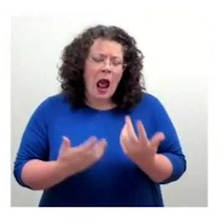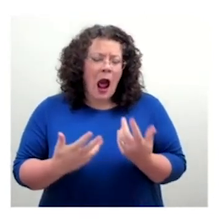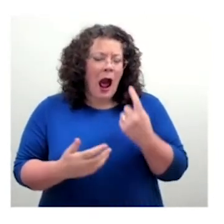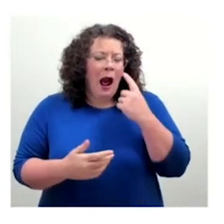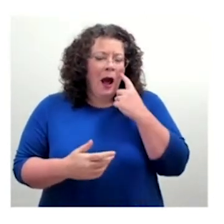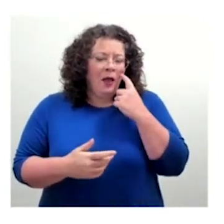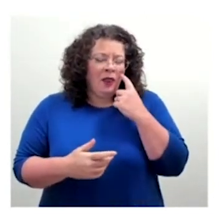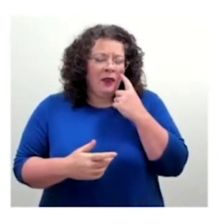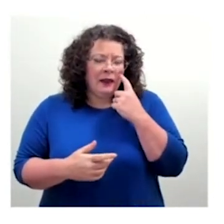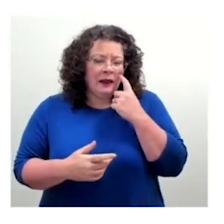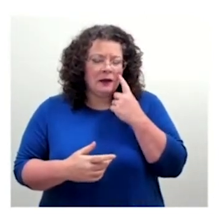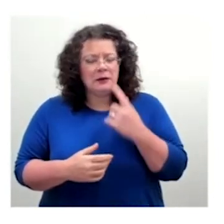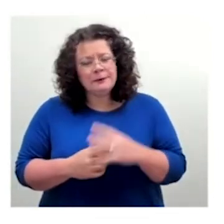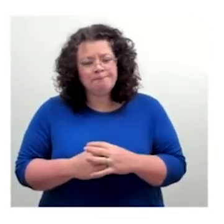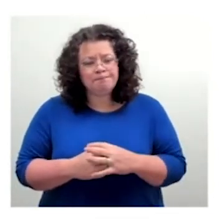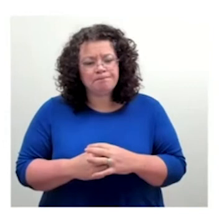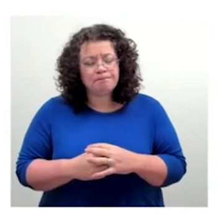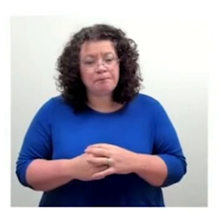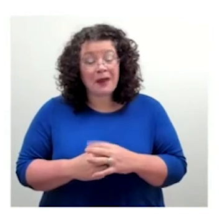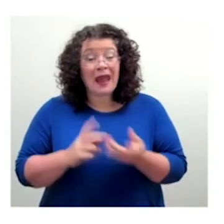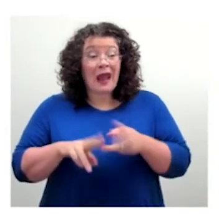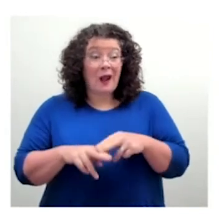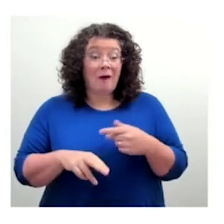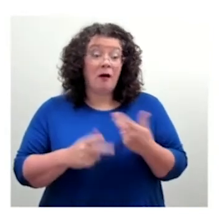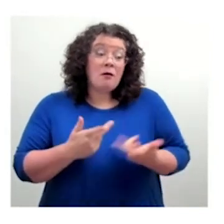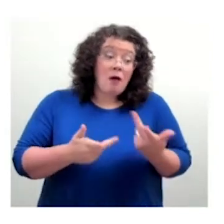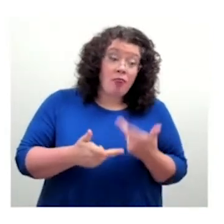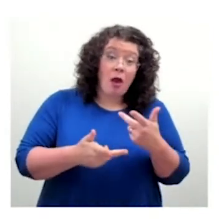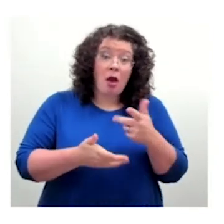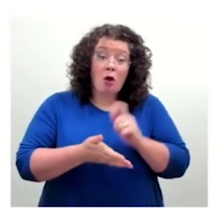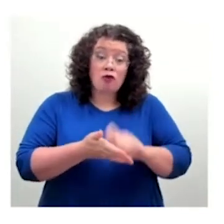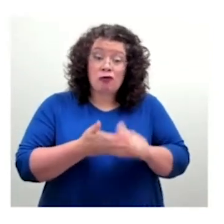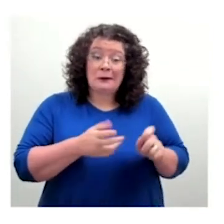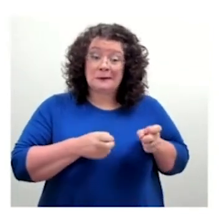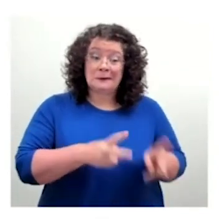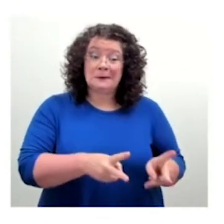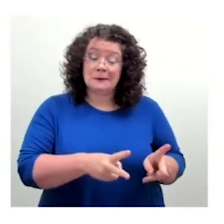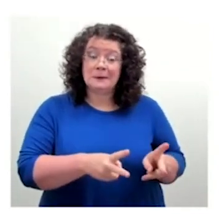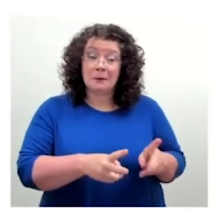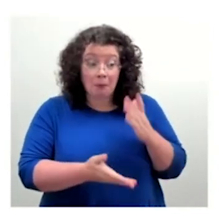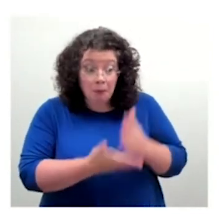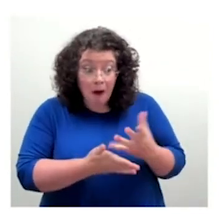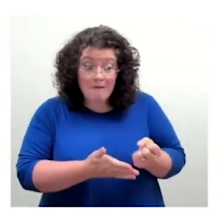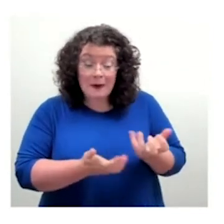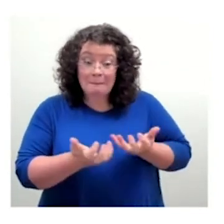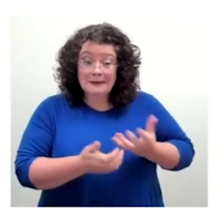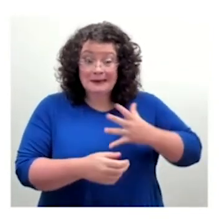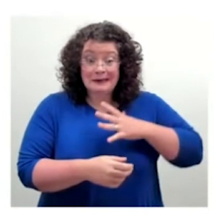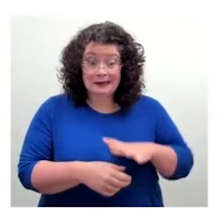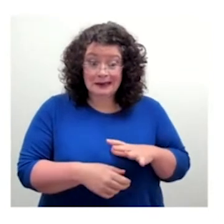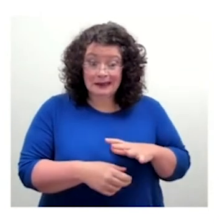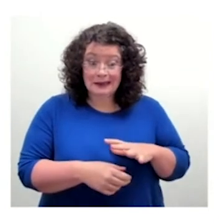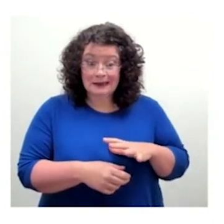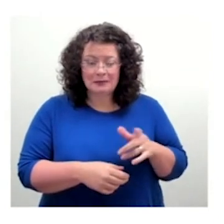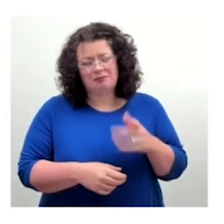you know, when we started looking at the Arabic character set, that kicked off a little bit of research again, because we needed to understand, you know, sort of the implications around